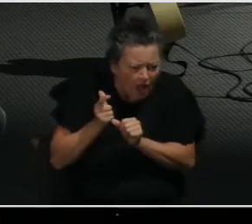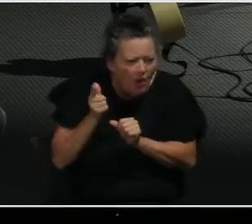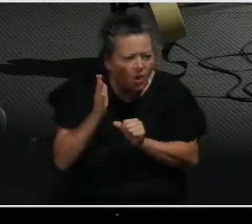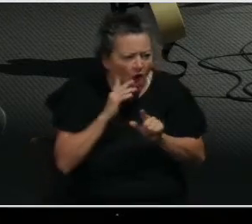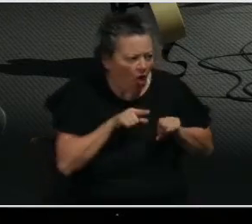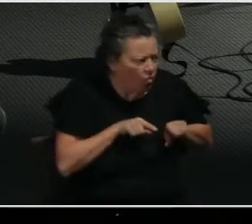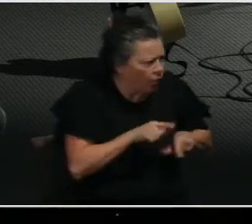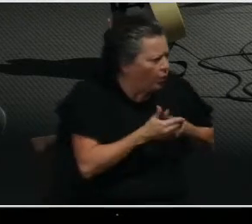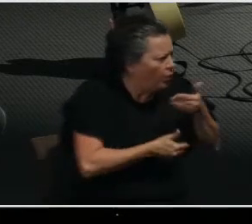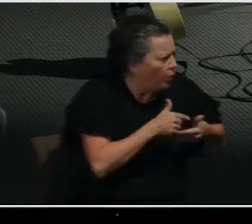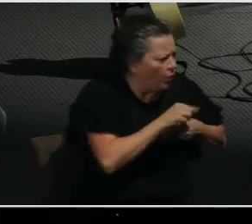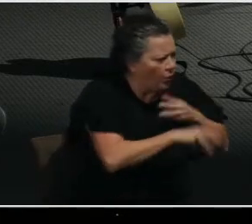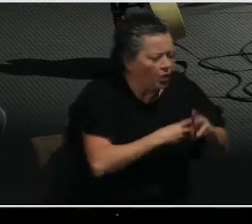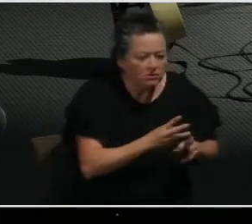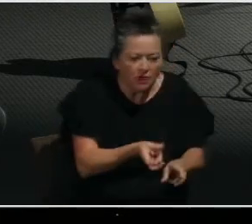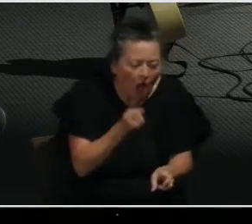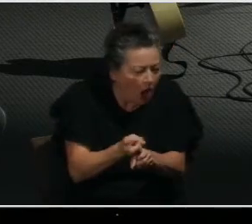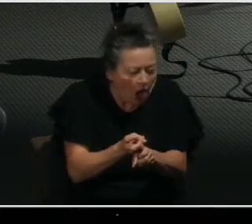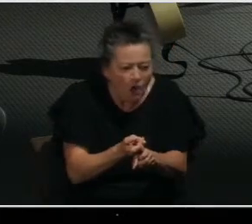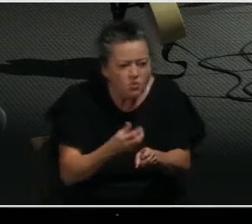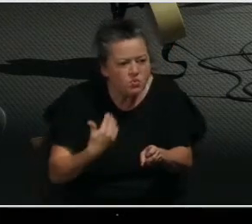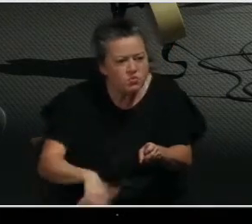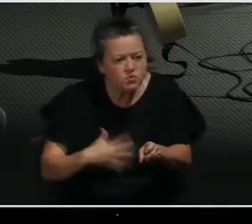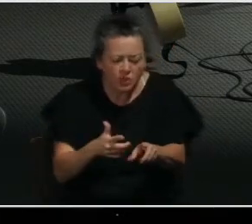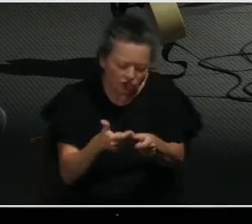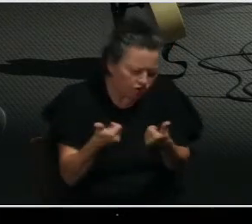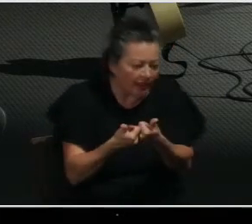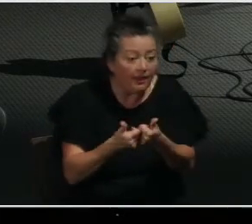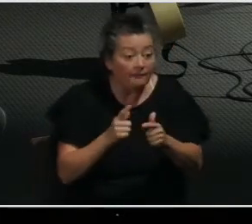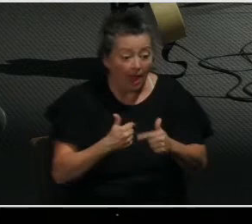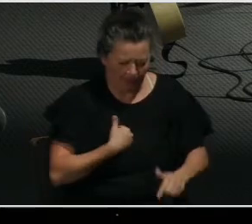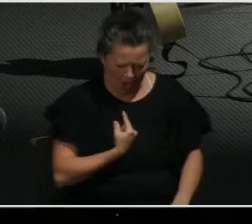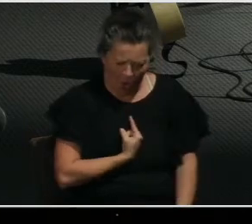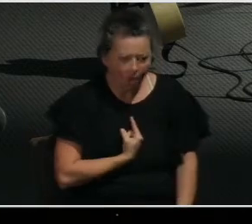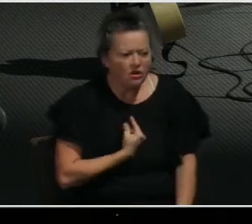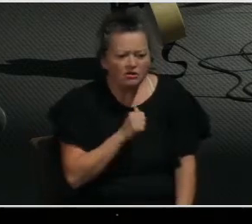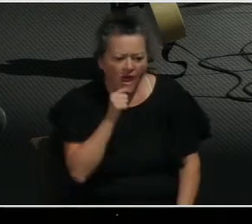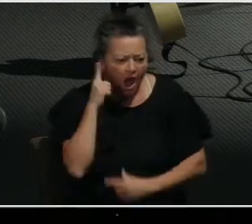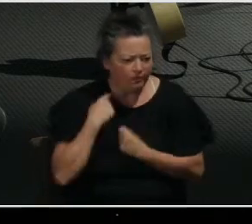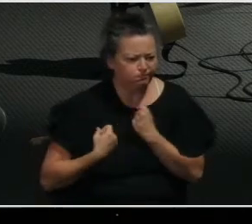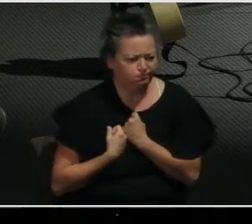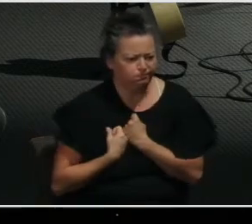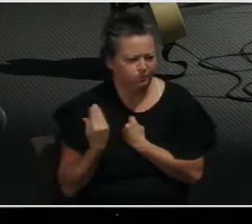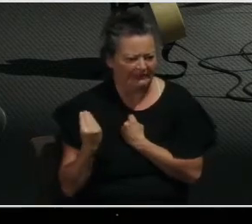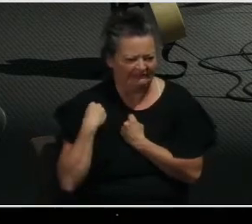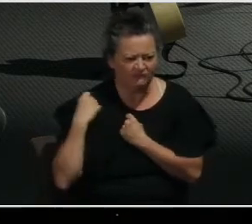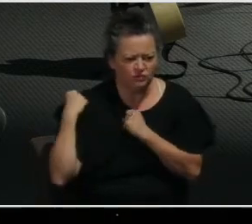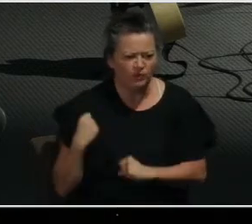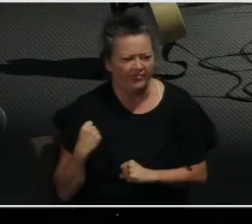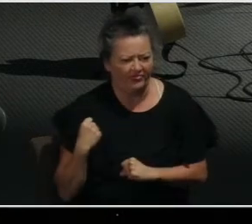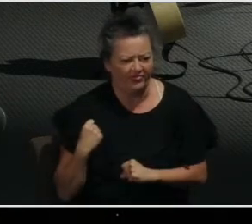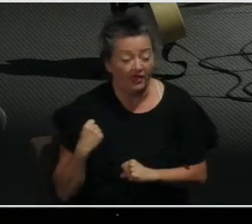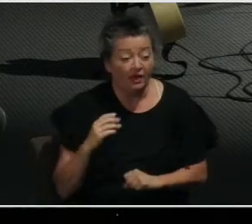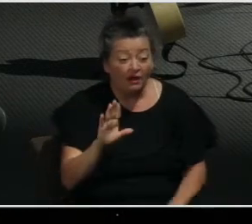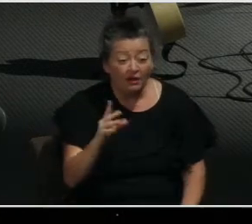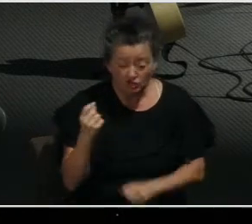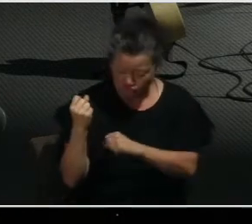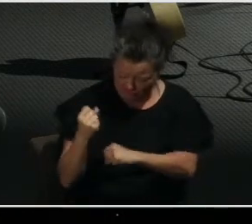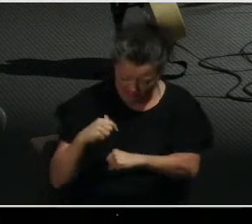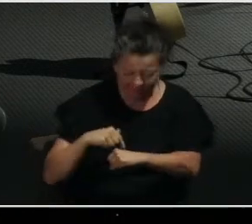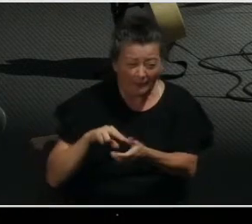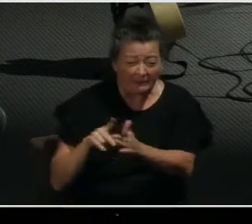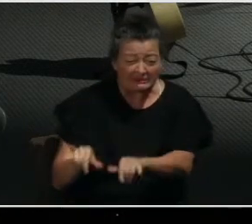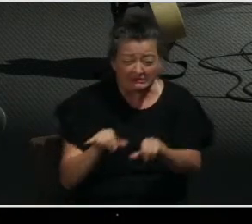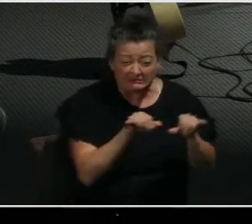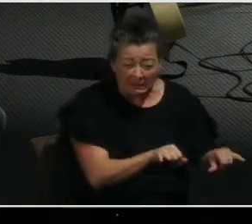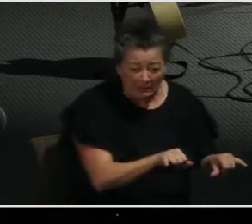leave us on our own to live this out. He provides strength. And this is no ordinary strength. This is not